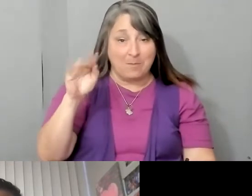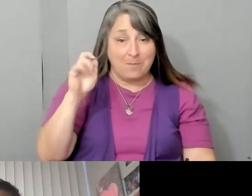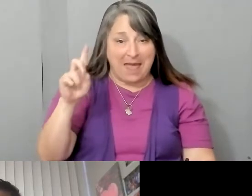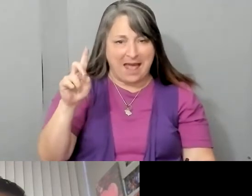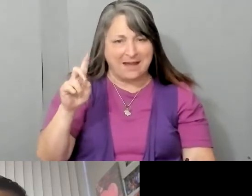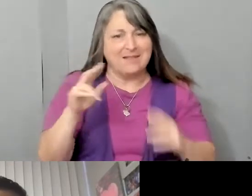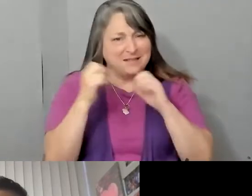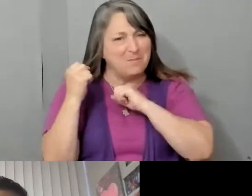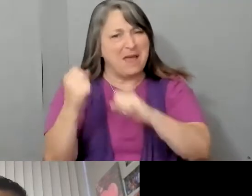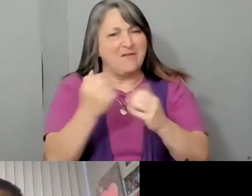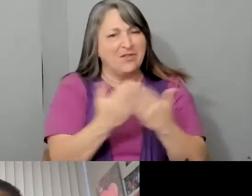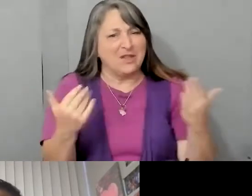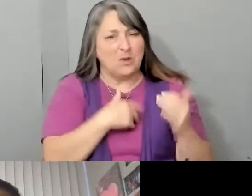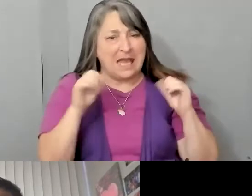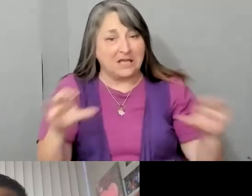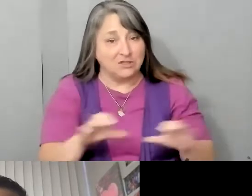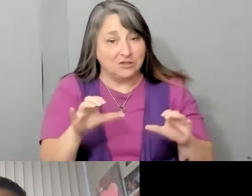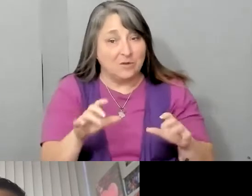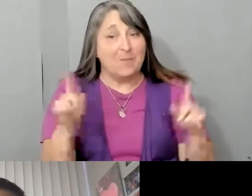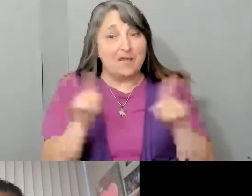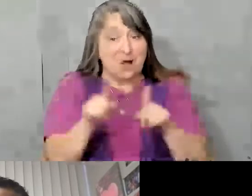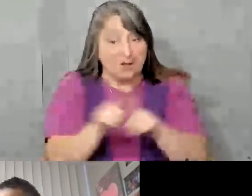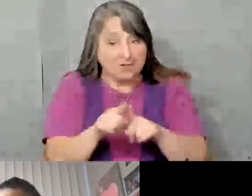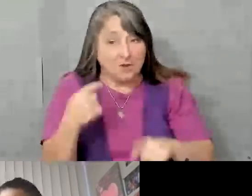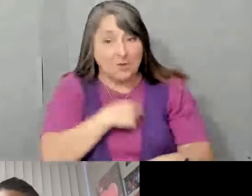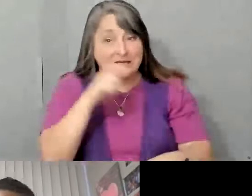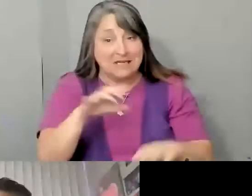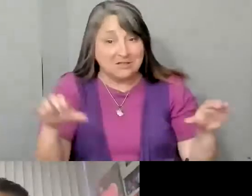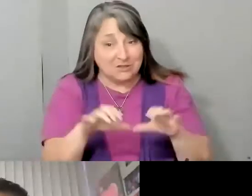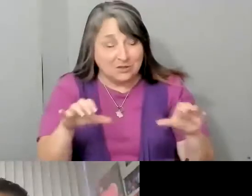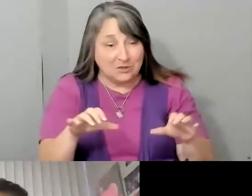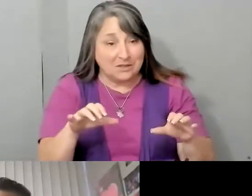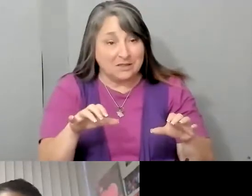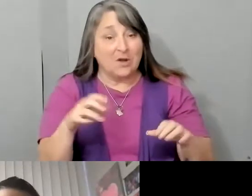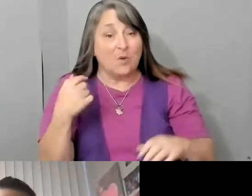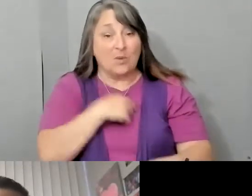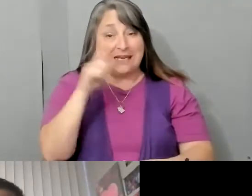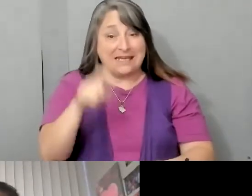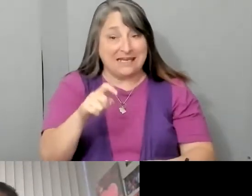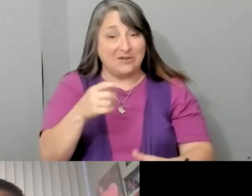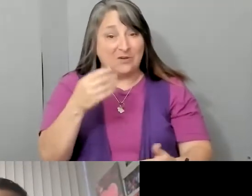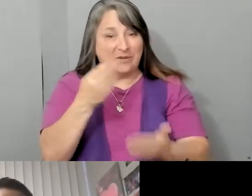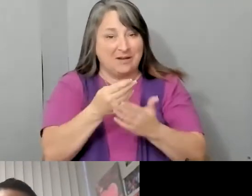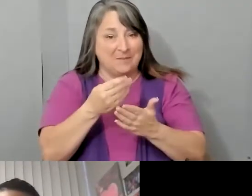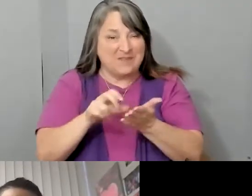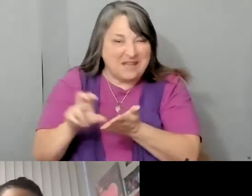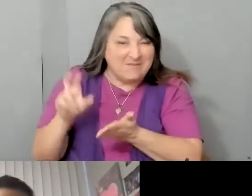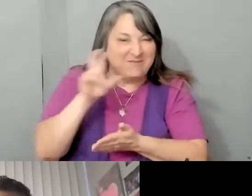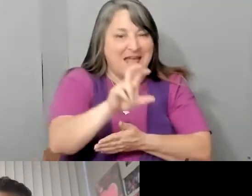But at the same time that we need to do, que tenemos que hacer, tenemos que invertir en esta comunidad